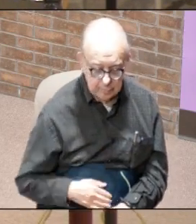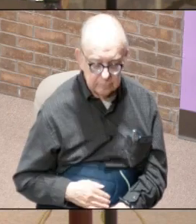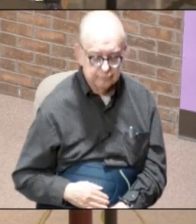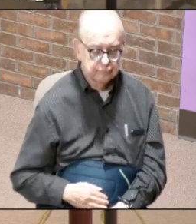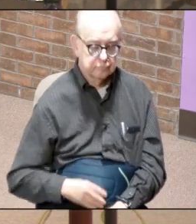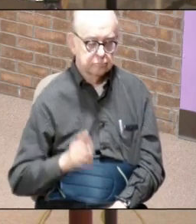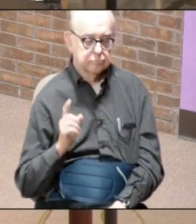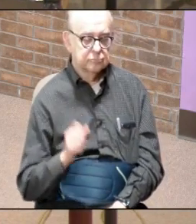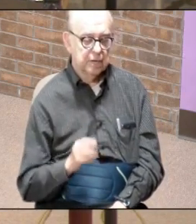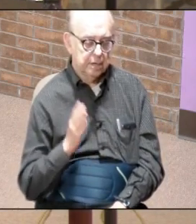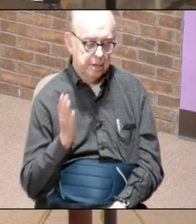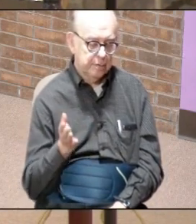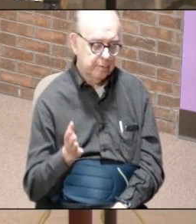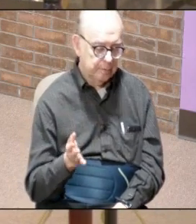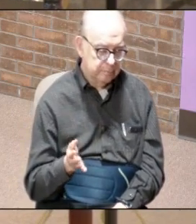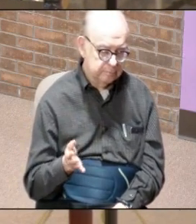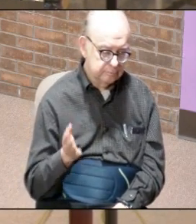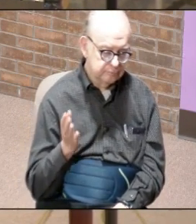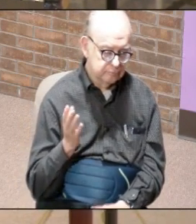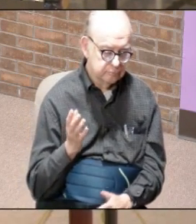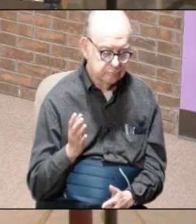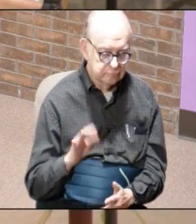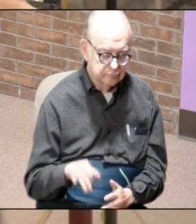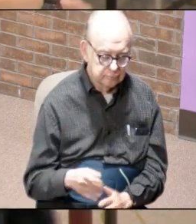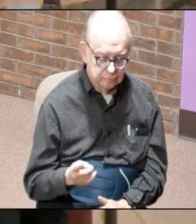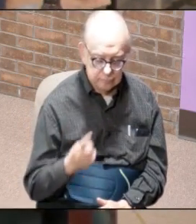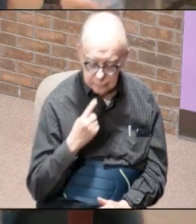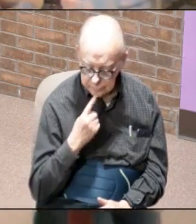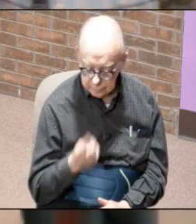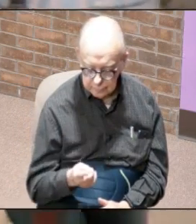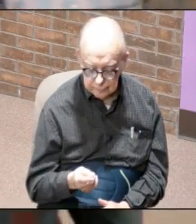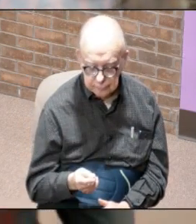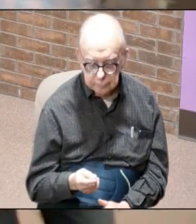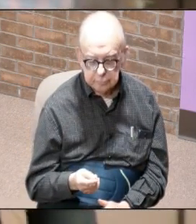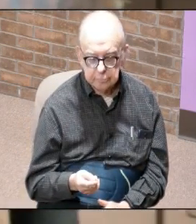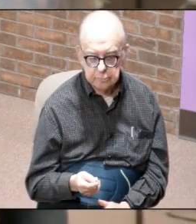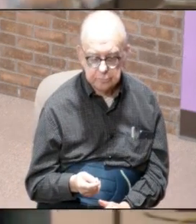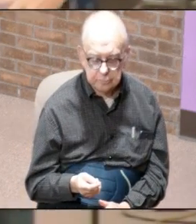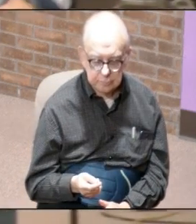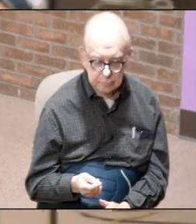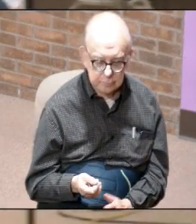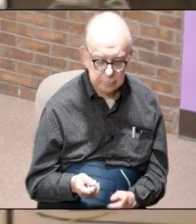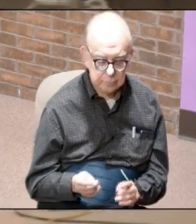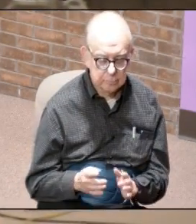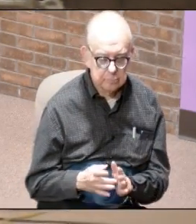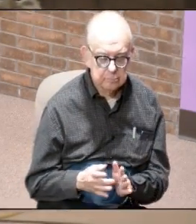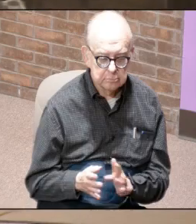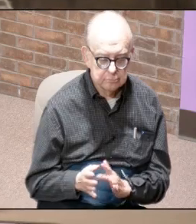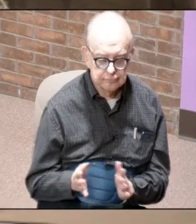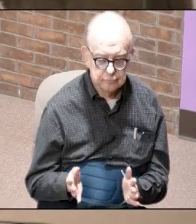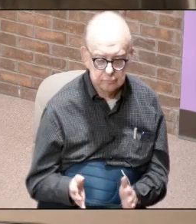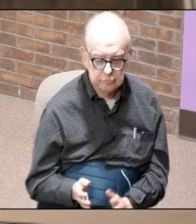I need you and this is what John was saying with Jesus